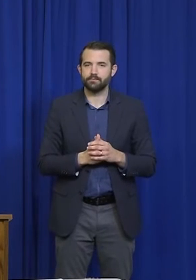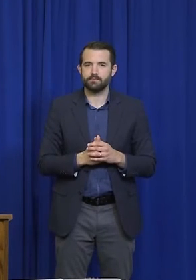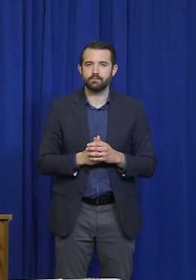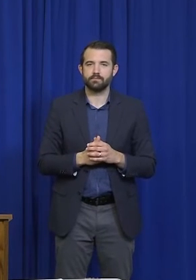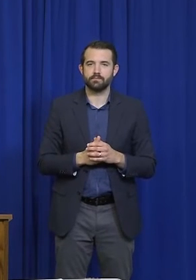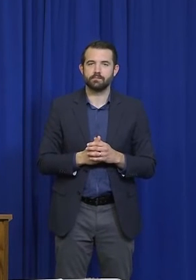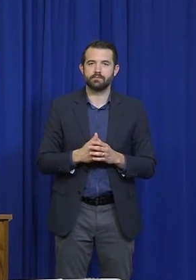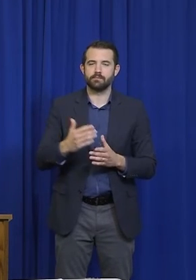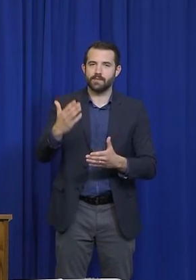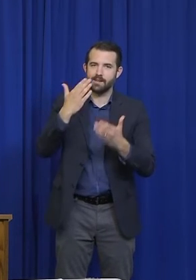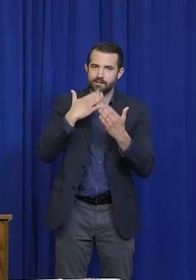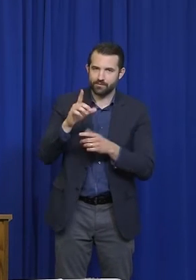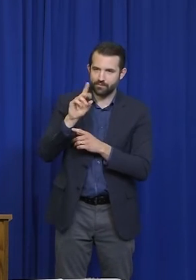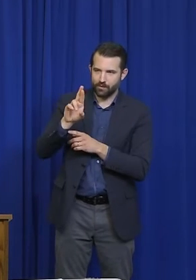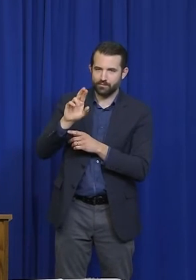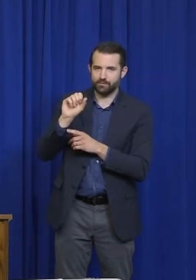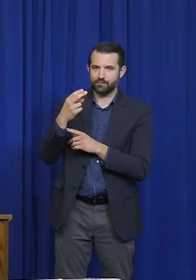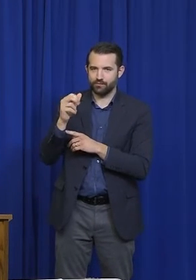Thank you, Dr. Shaw.